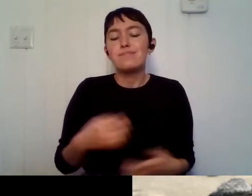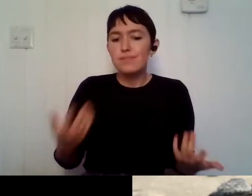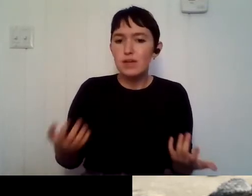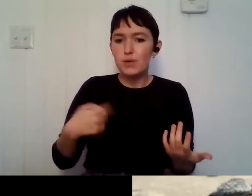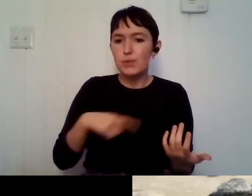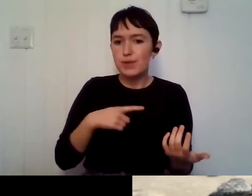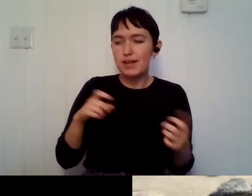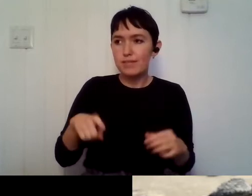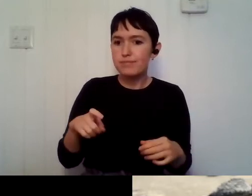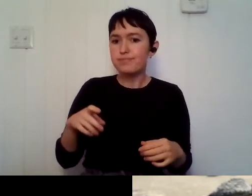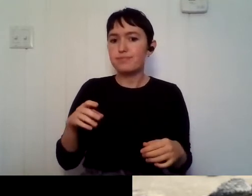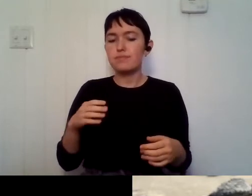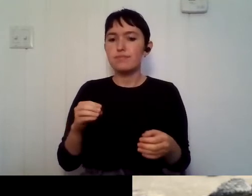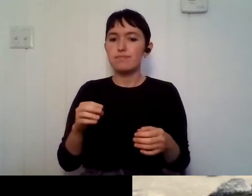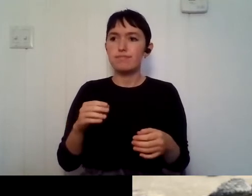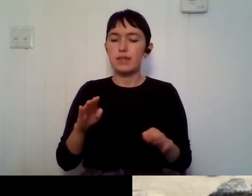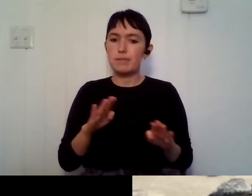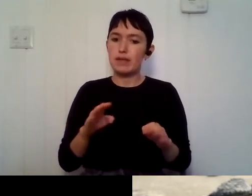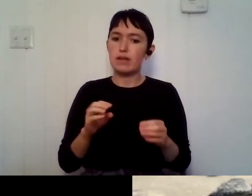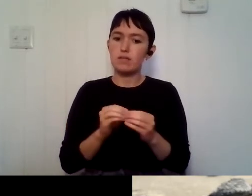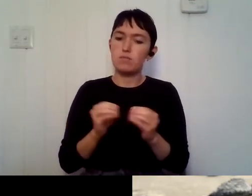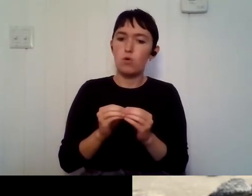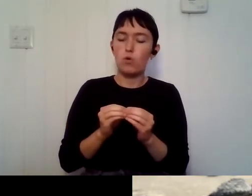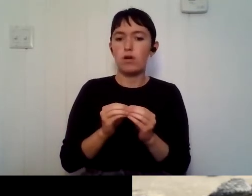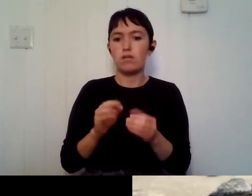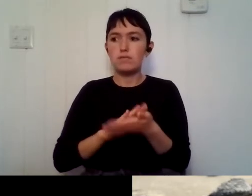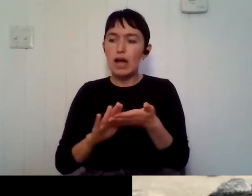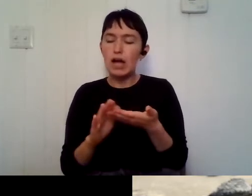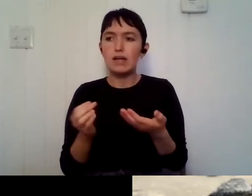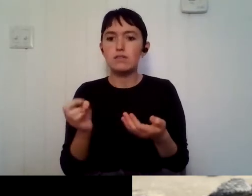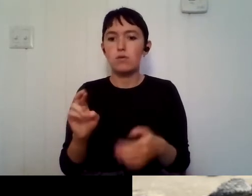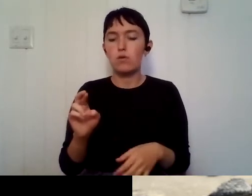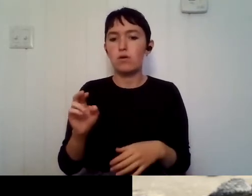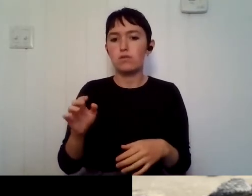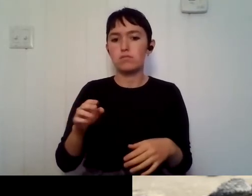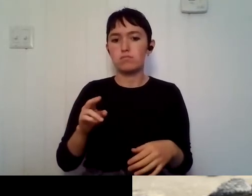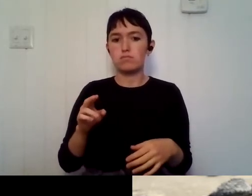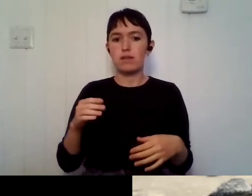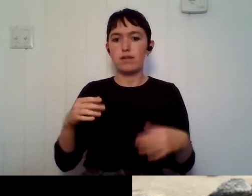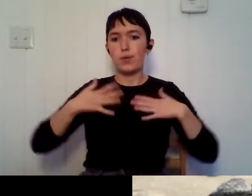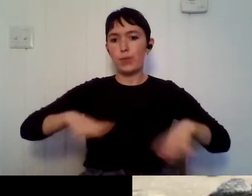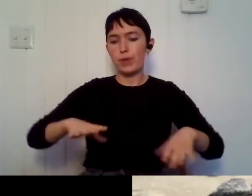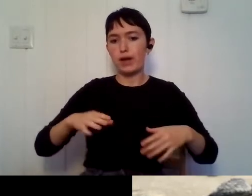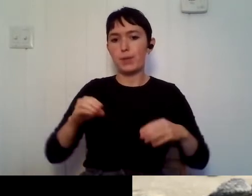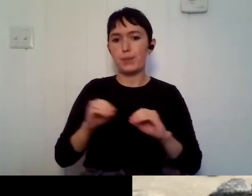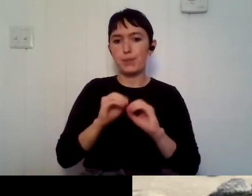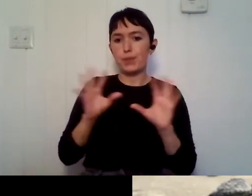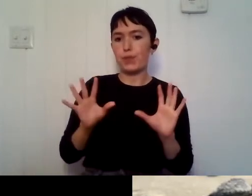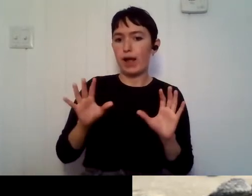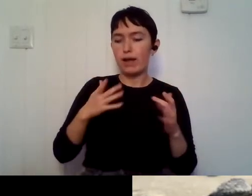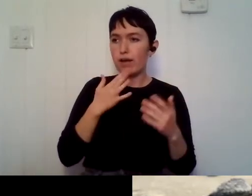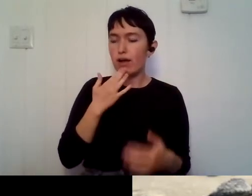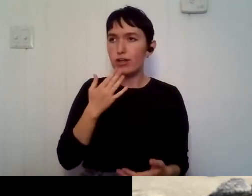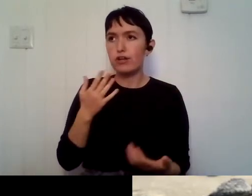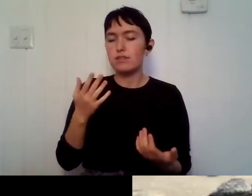going about waving at people or wearing bright colors to not look like, um, a threat or we're up to no